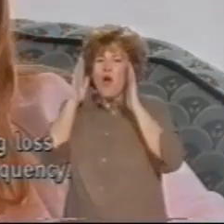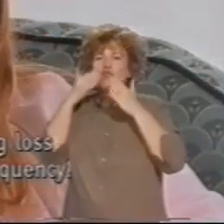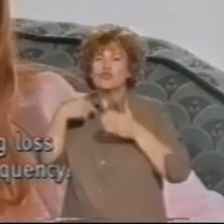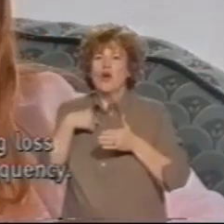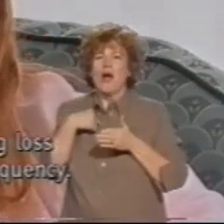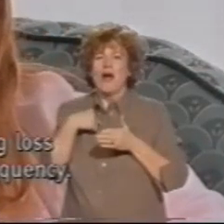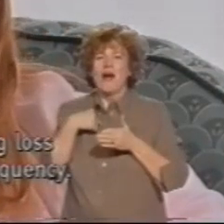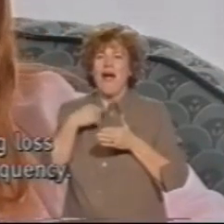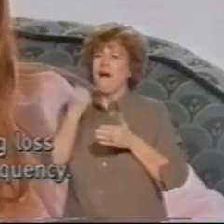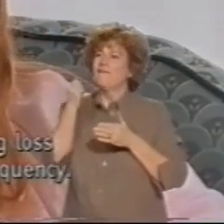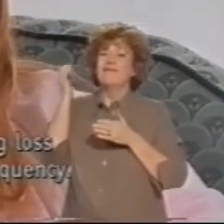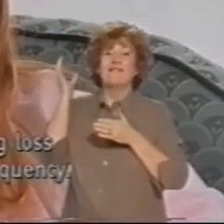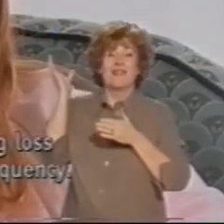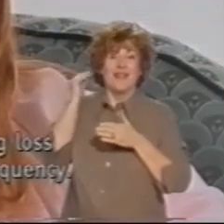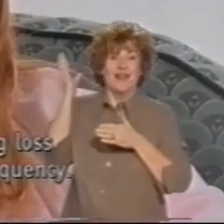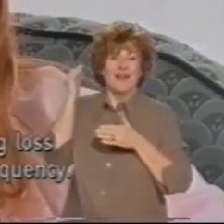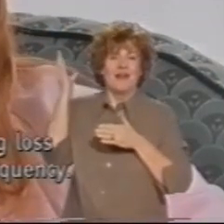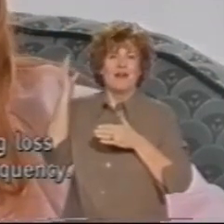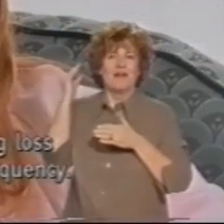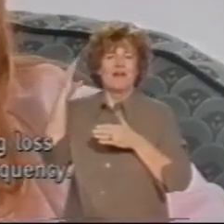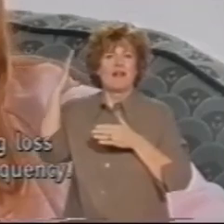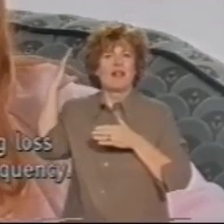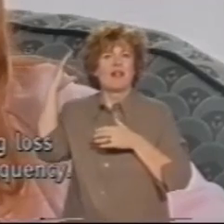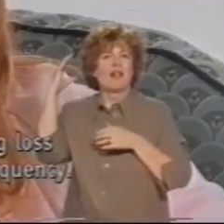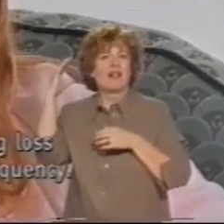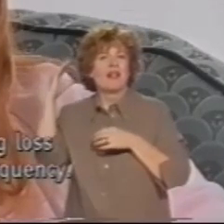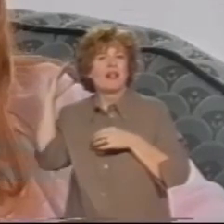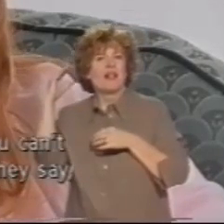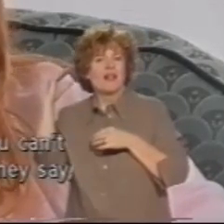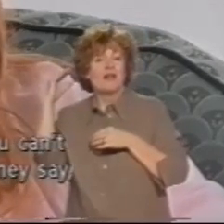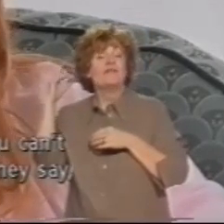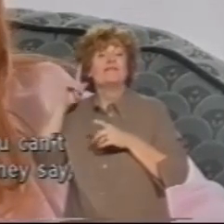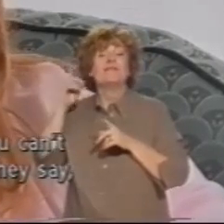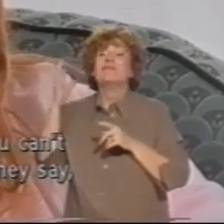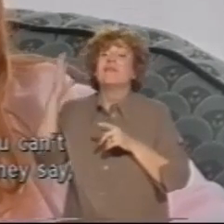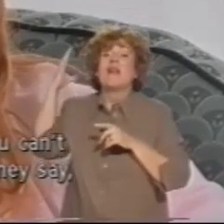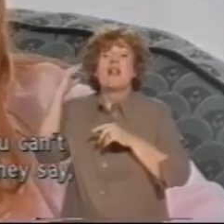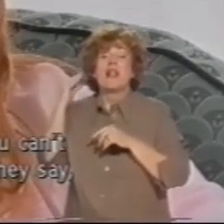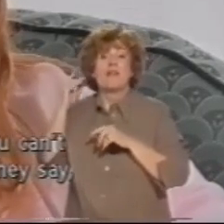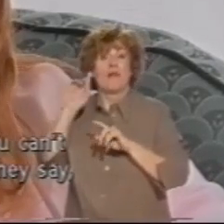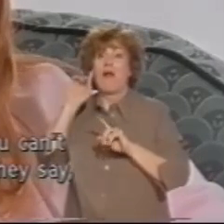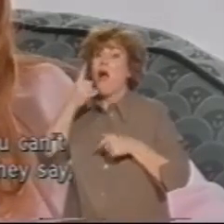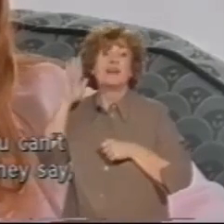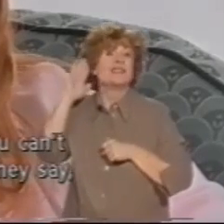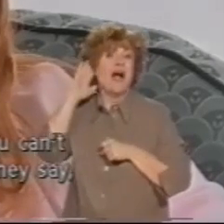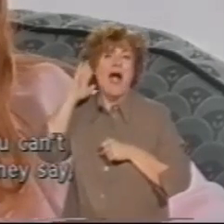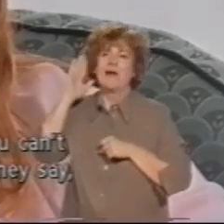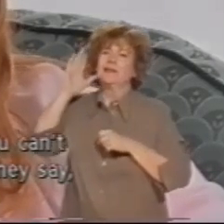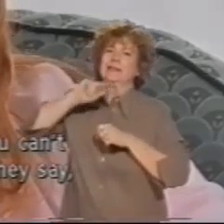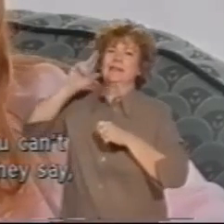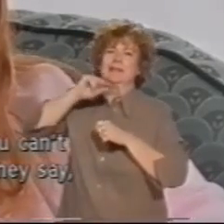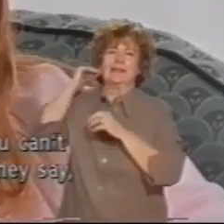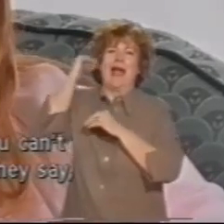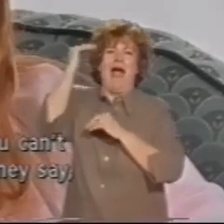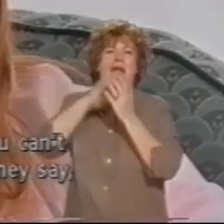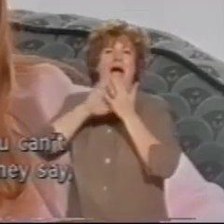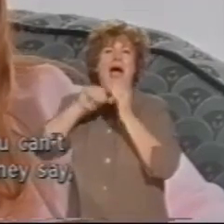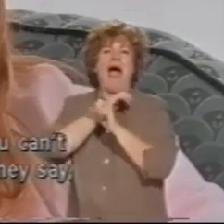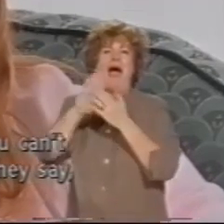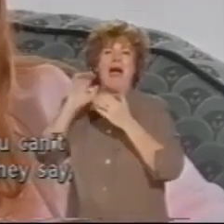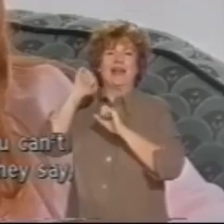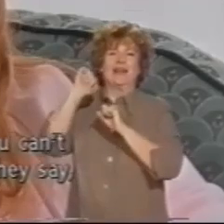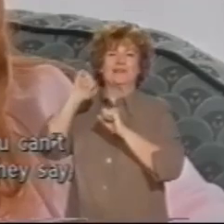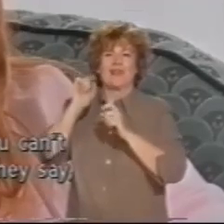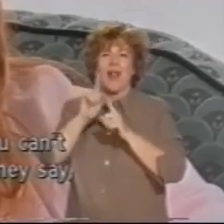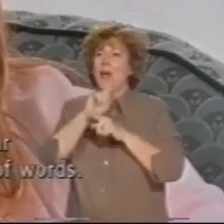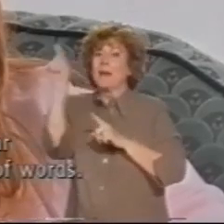of hearing loss that you have in Usher, it's high frequency. You can actually hear people talk, but you can't always make sense of